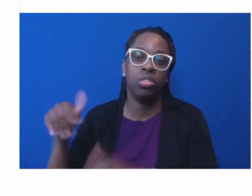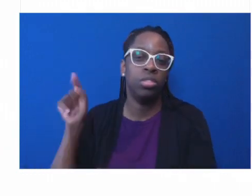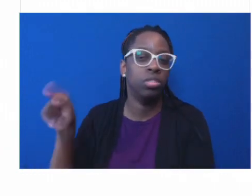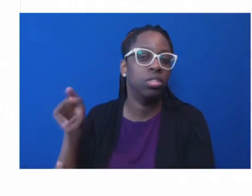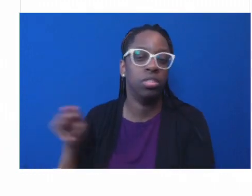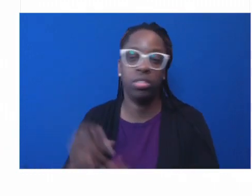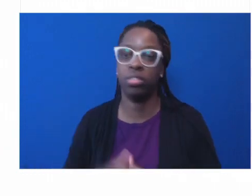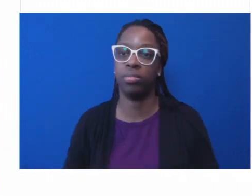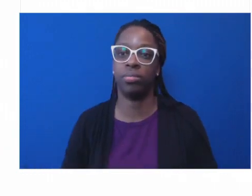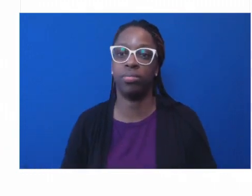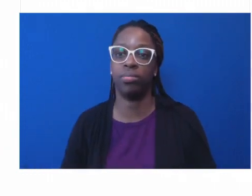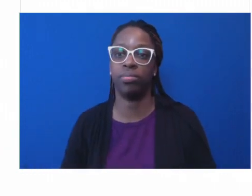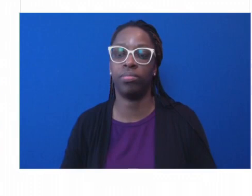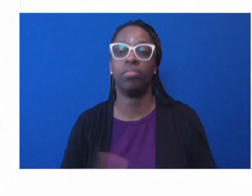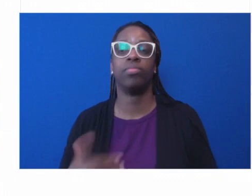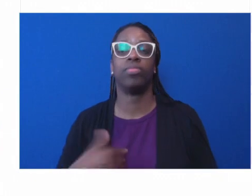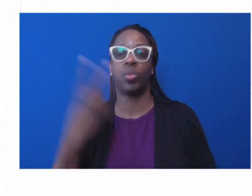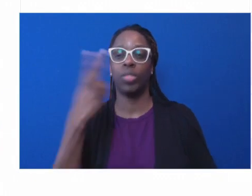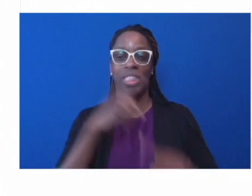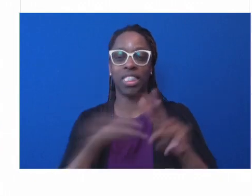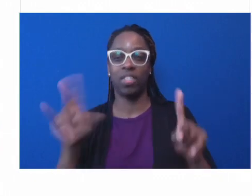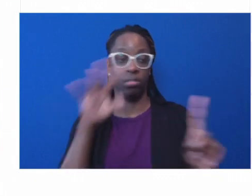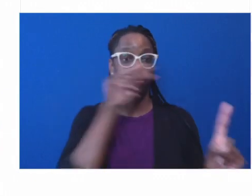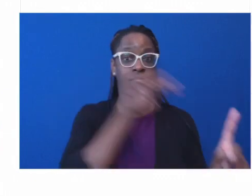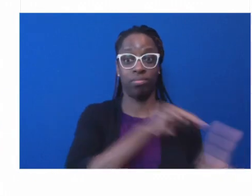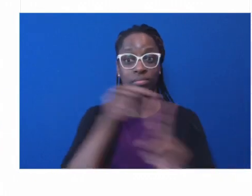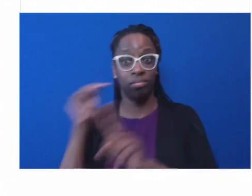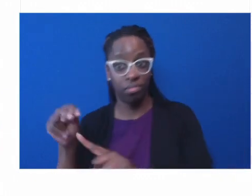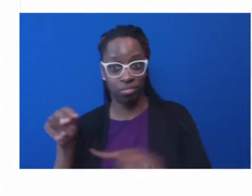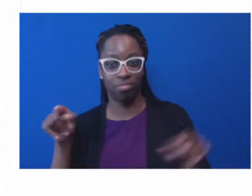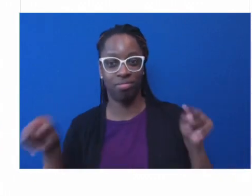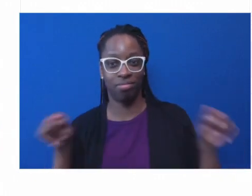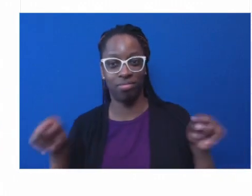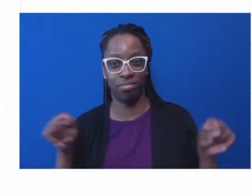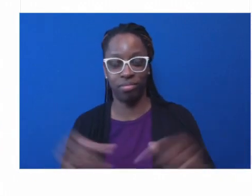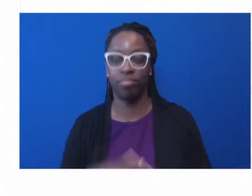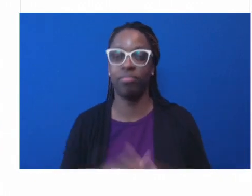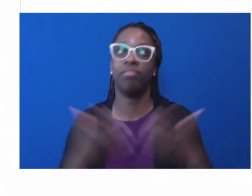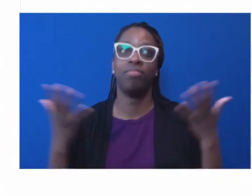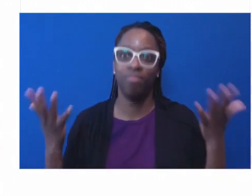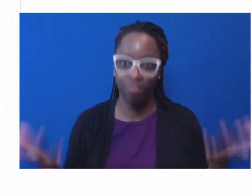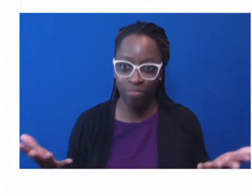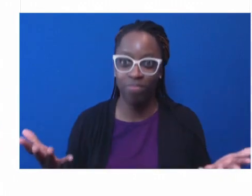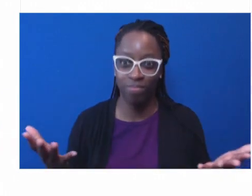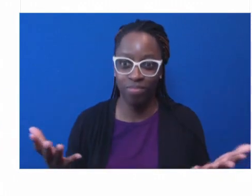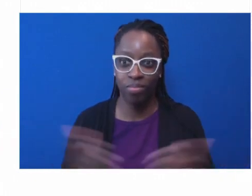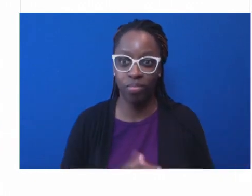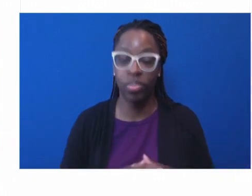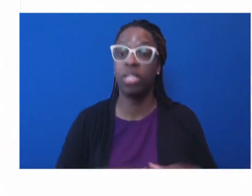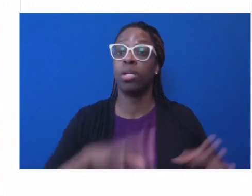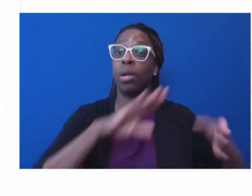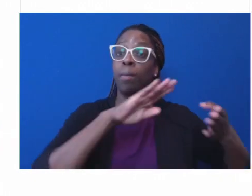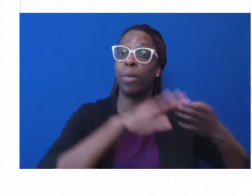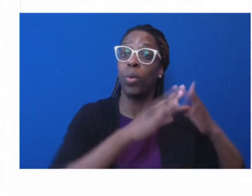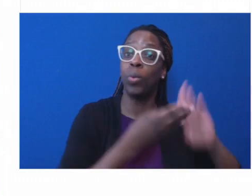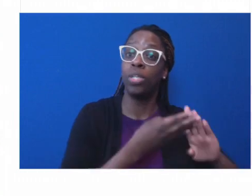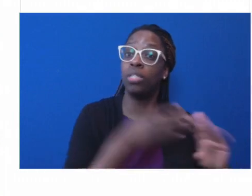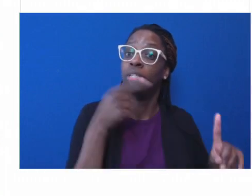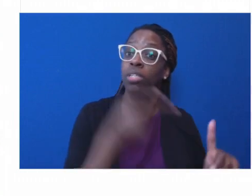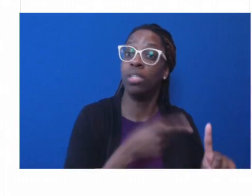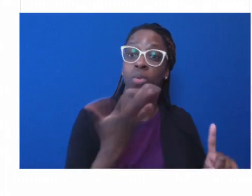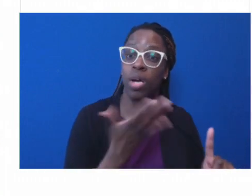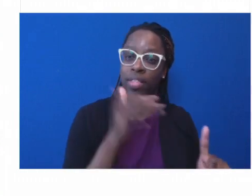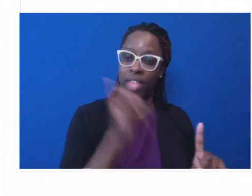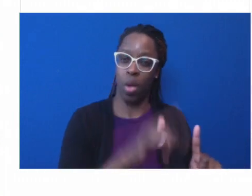mean that ultimately community is where things will be forgotten. And I think it's shame on us if we